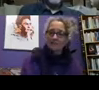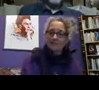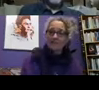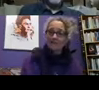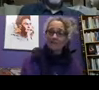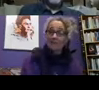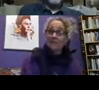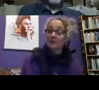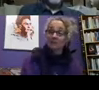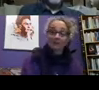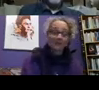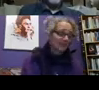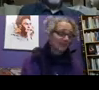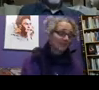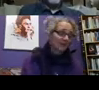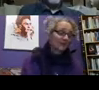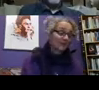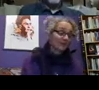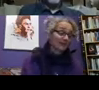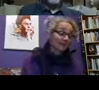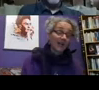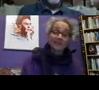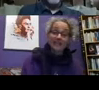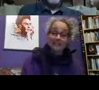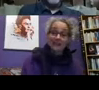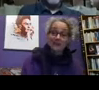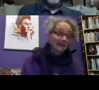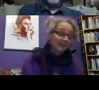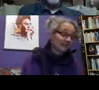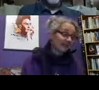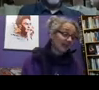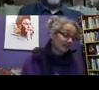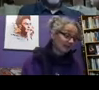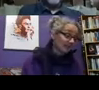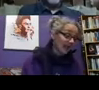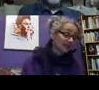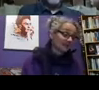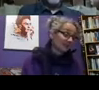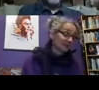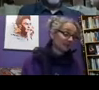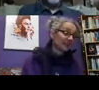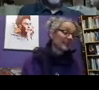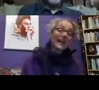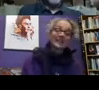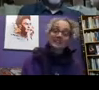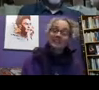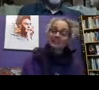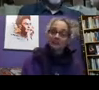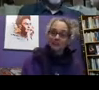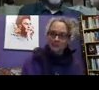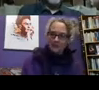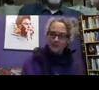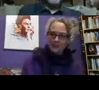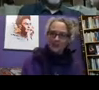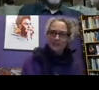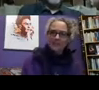a material increase which will improve disabled people's quality of lives and allow access to active travel. And certainly